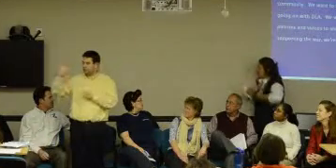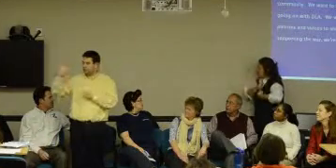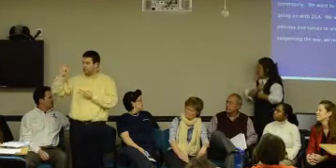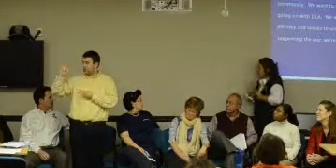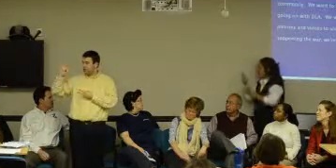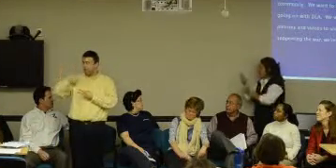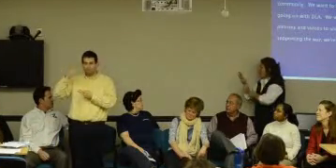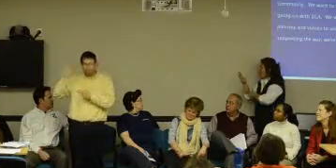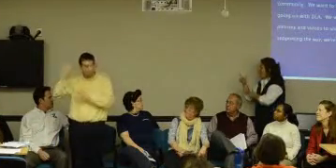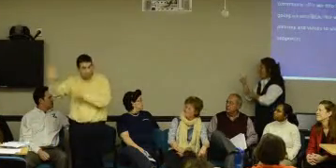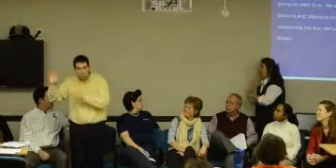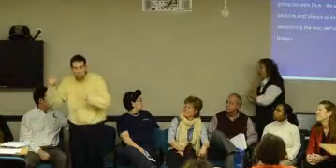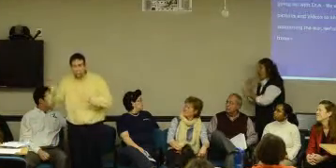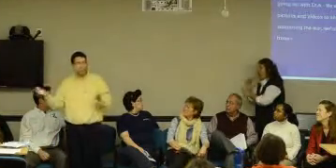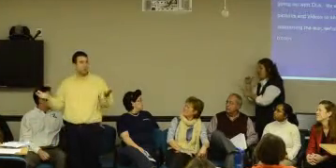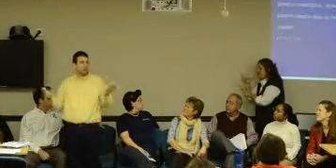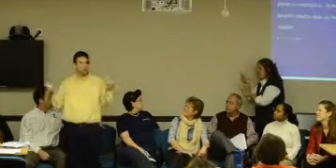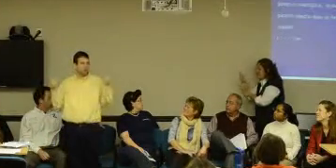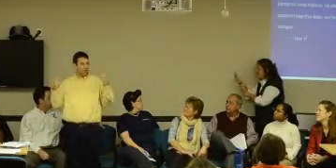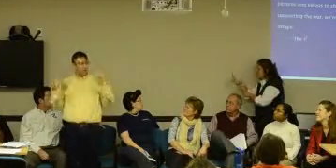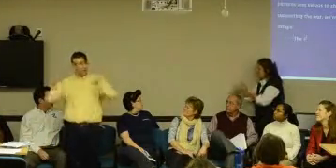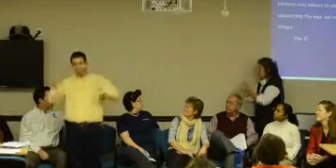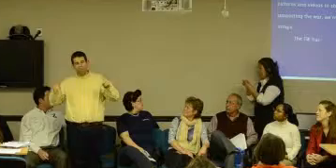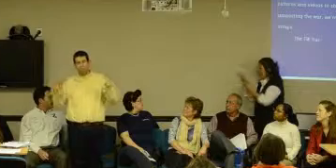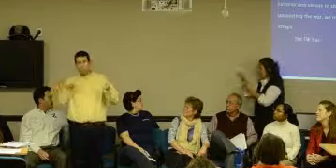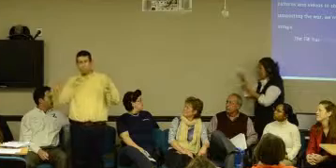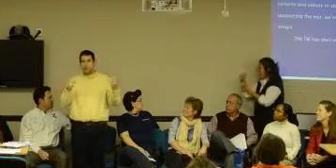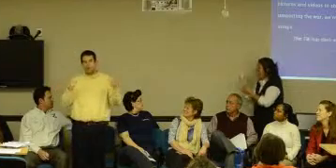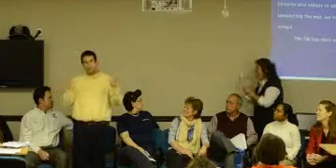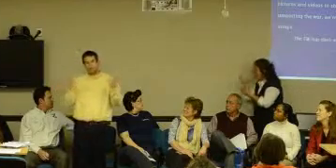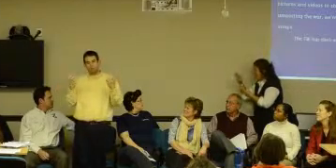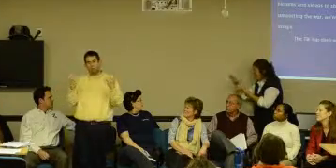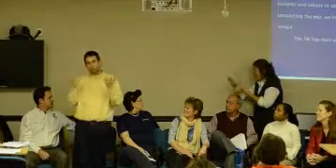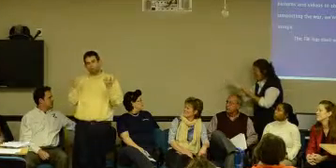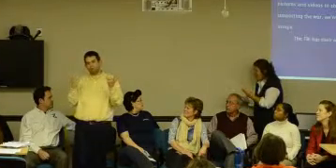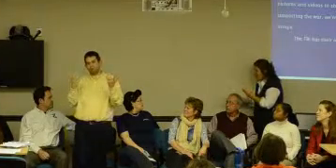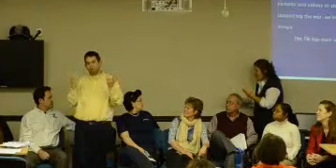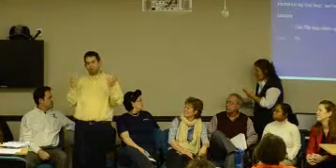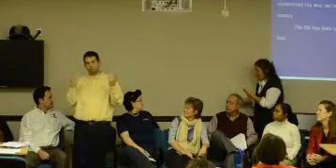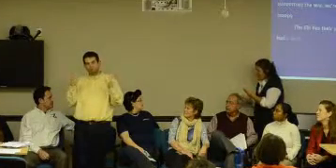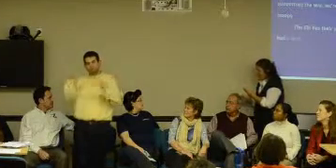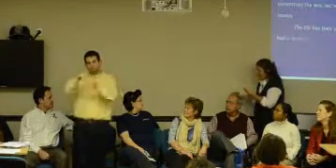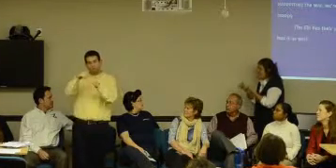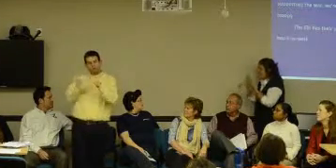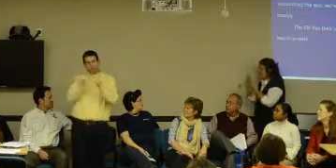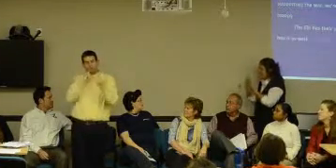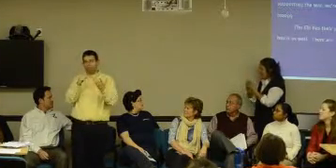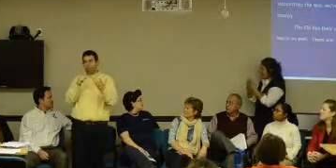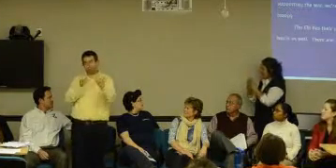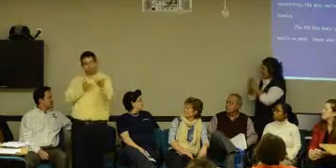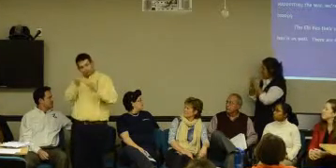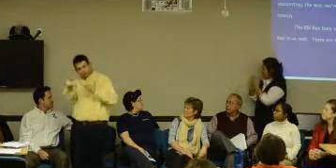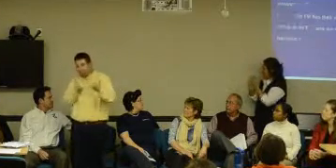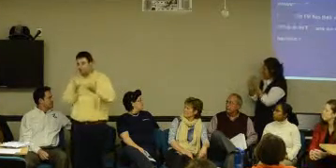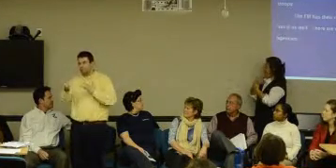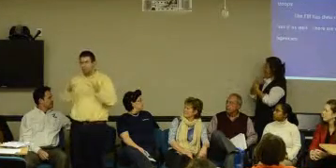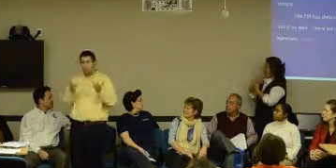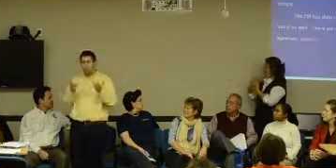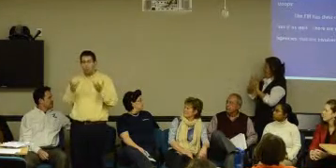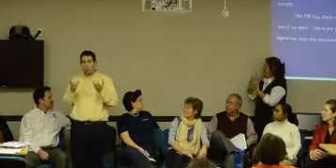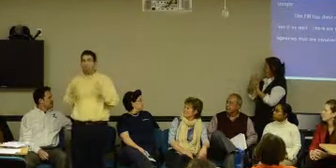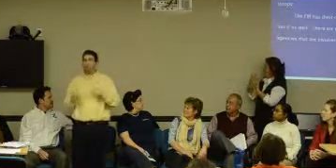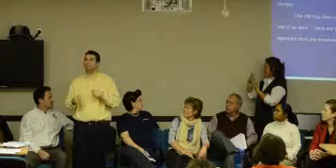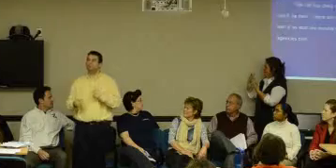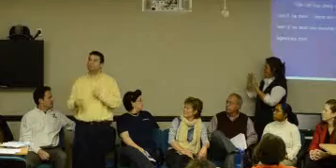FBI has their own Facebook. CIA has it as well. There's just many different agencies that are involved in those